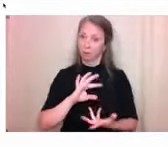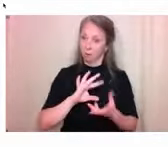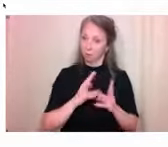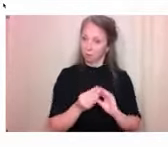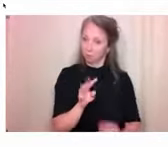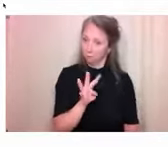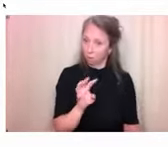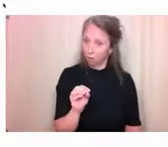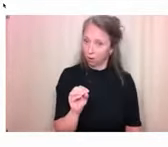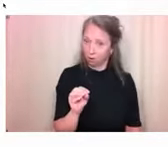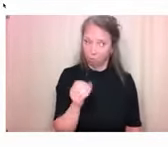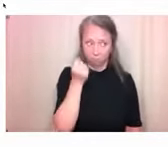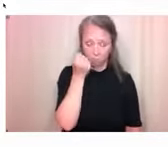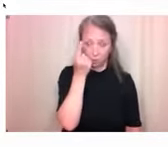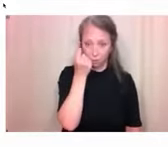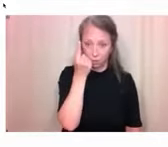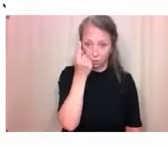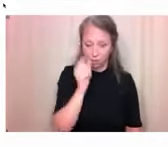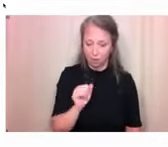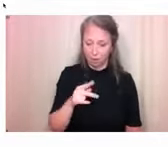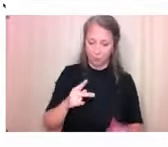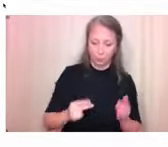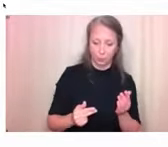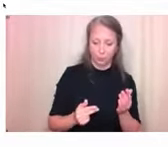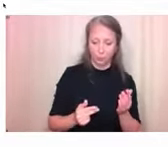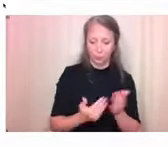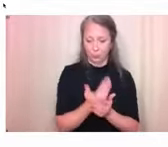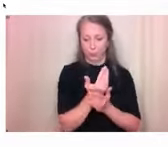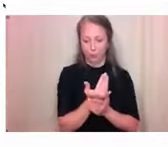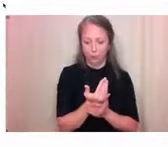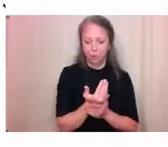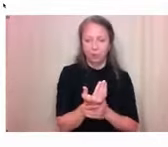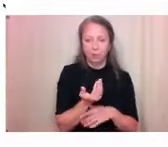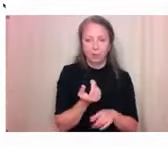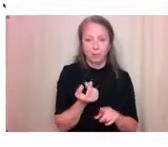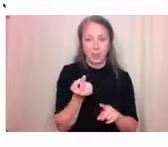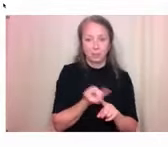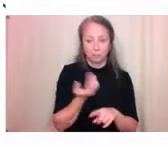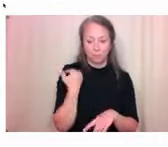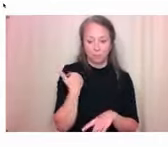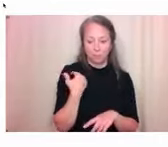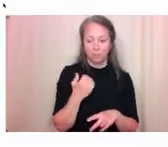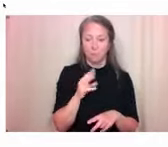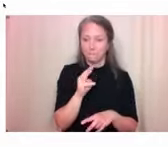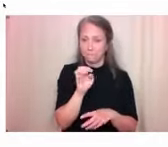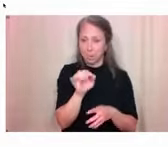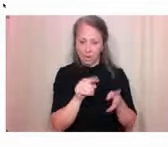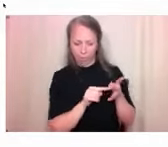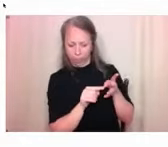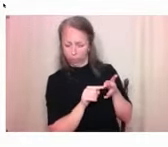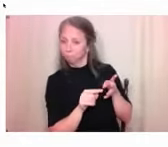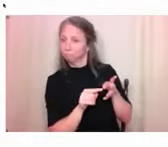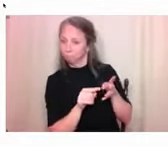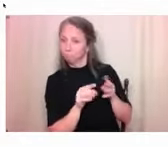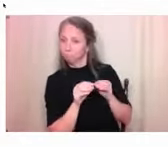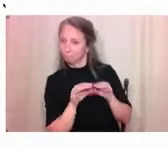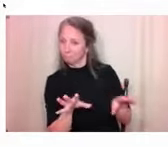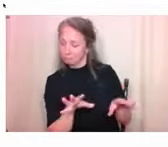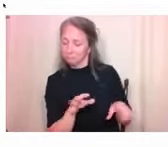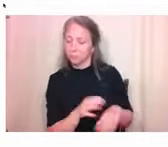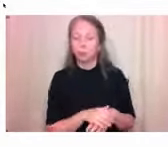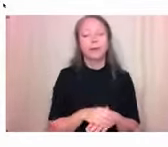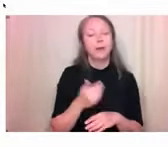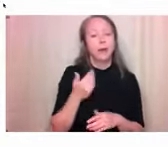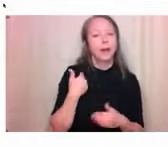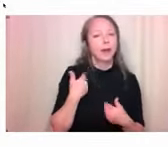launched the app like in mid-May, so it's looking really good. And we do have some submissions from the Valley already.